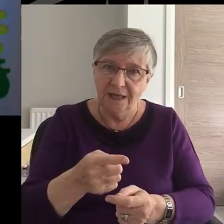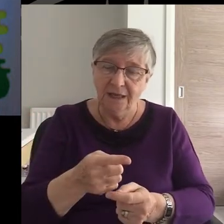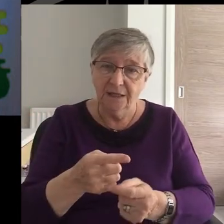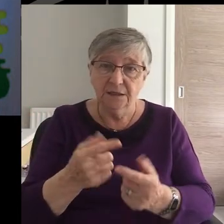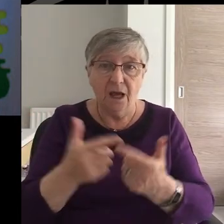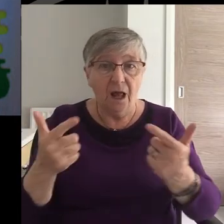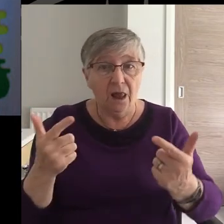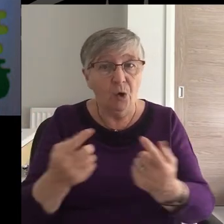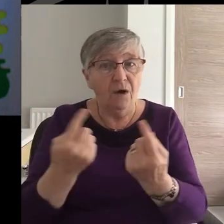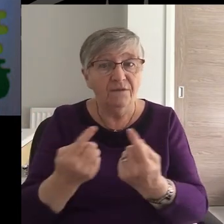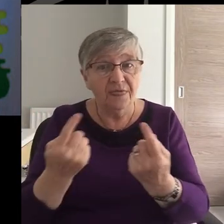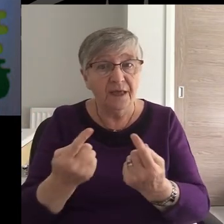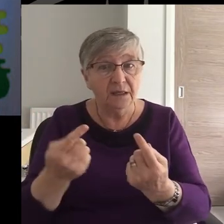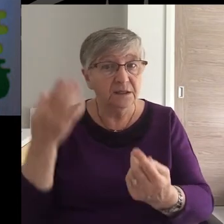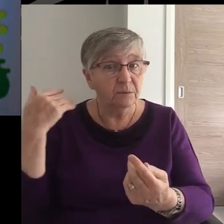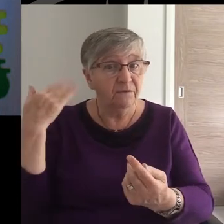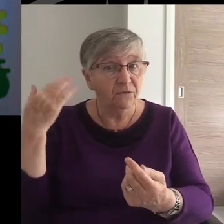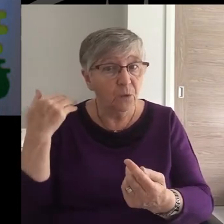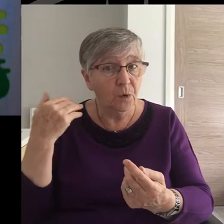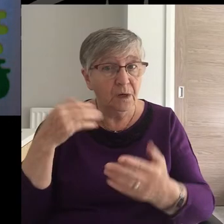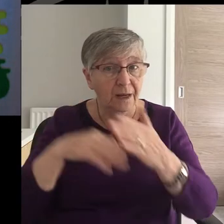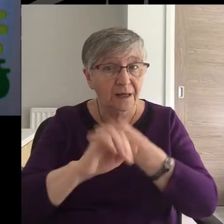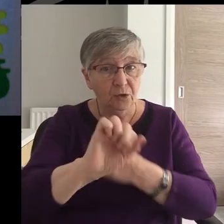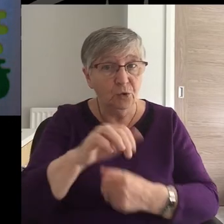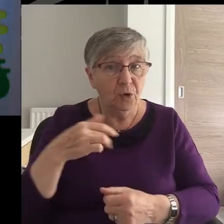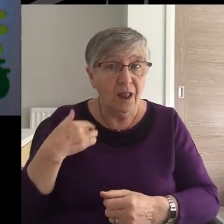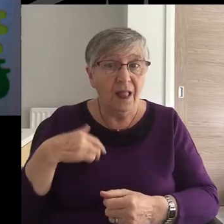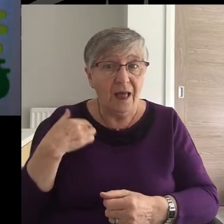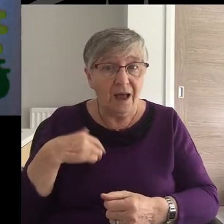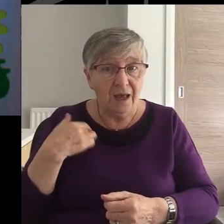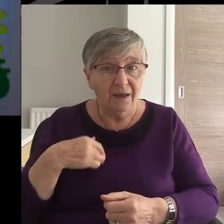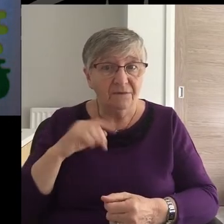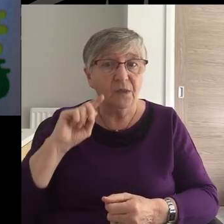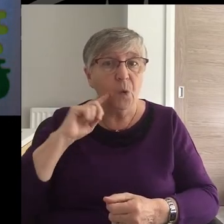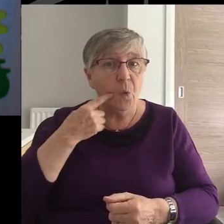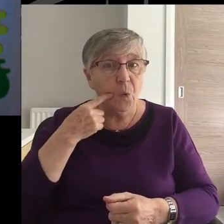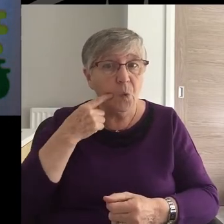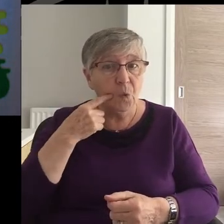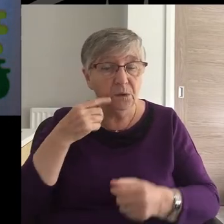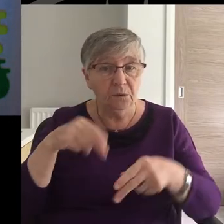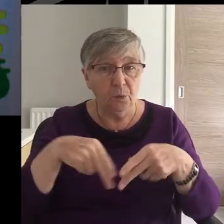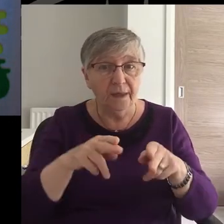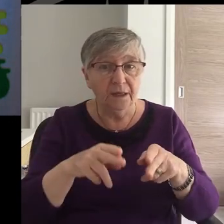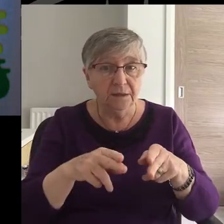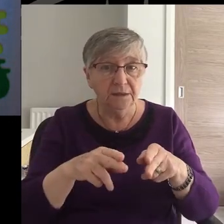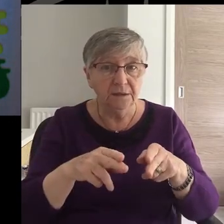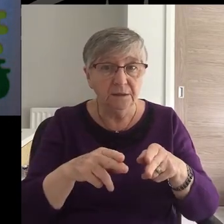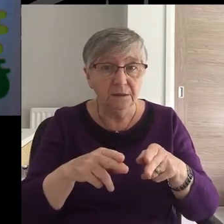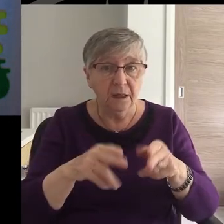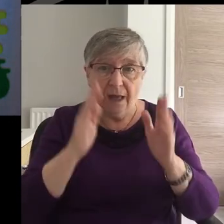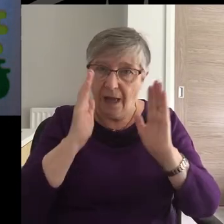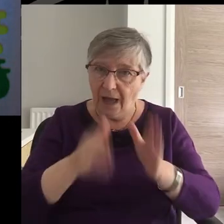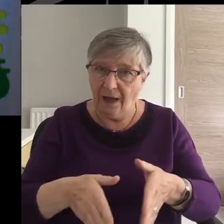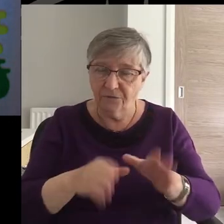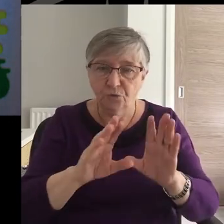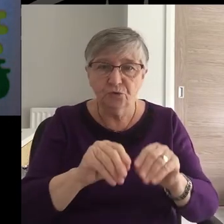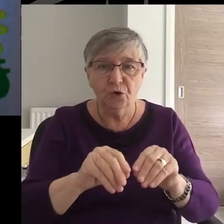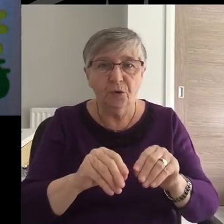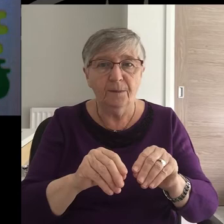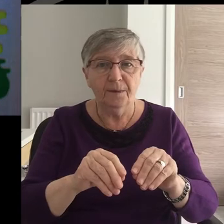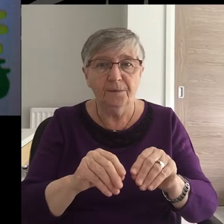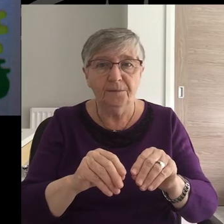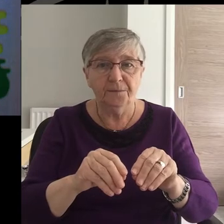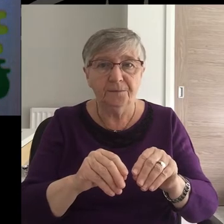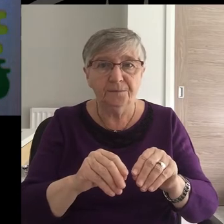says that a lot of the stuff that used to be associated with them and their old pre-Jesus days has to stop.